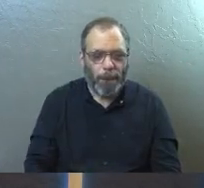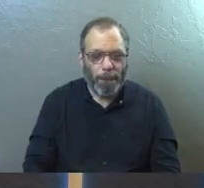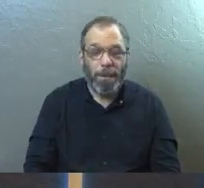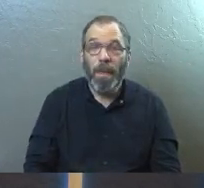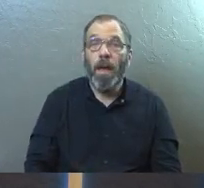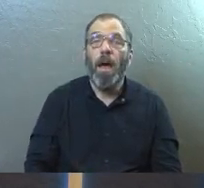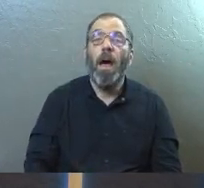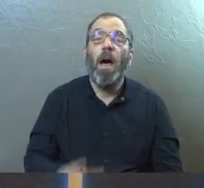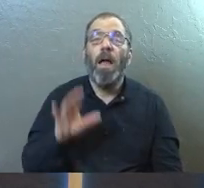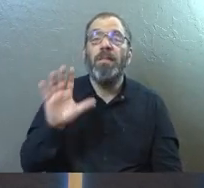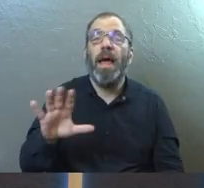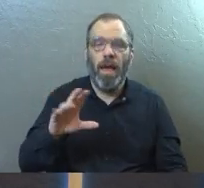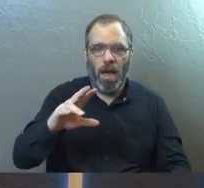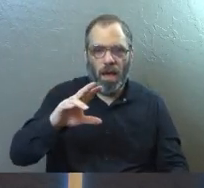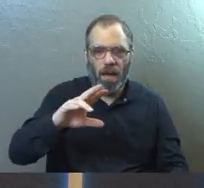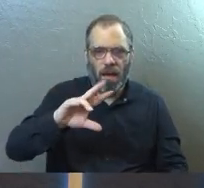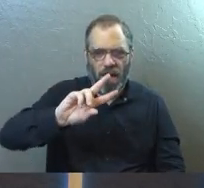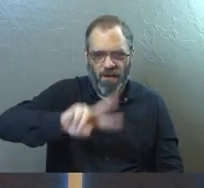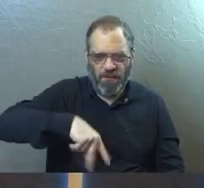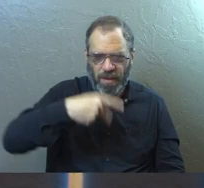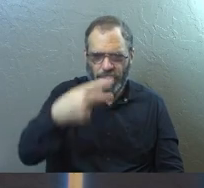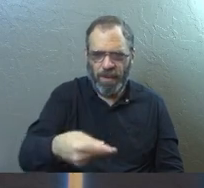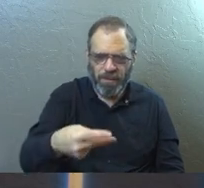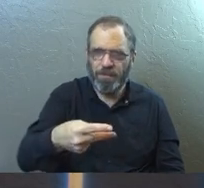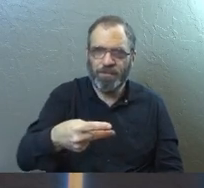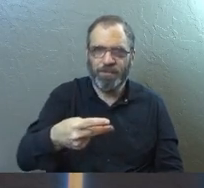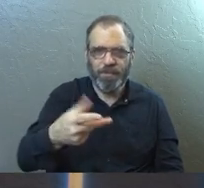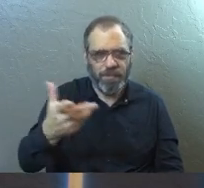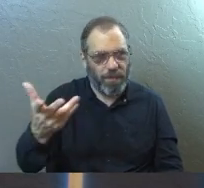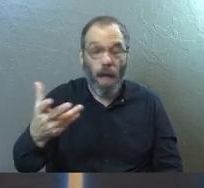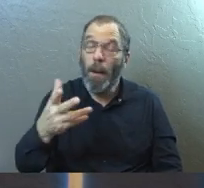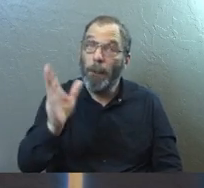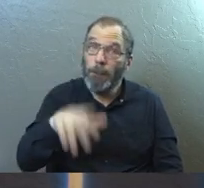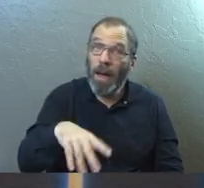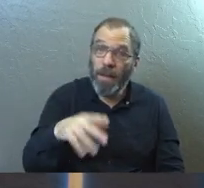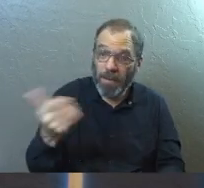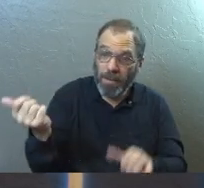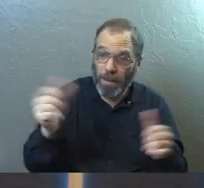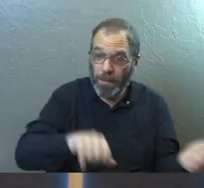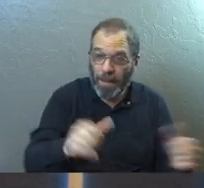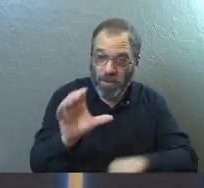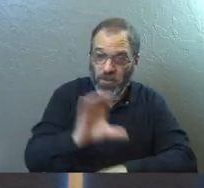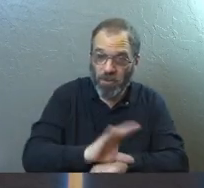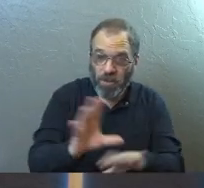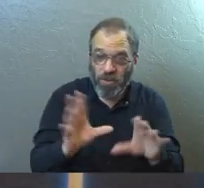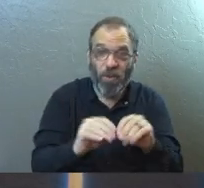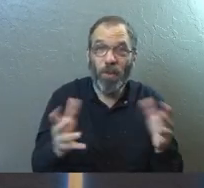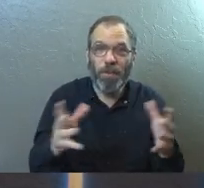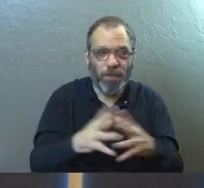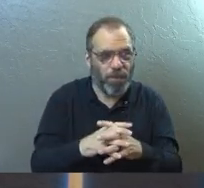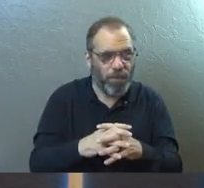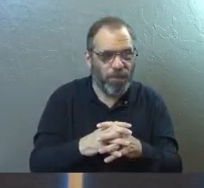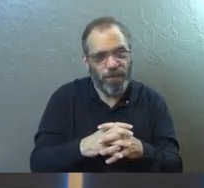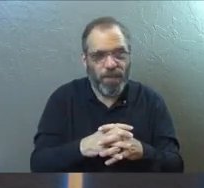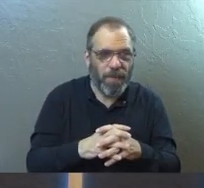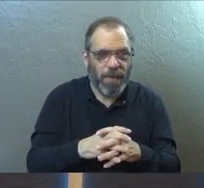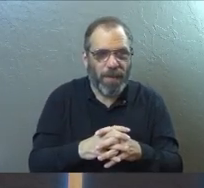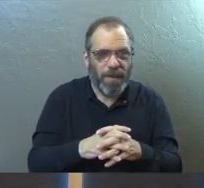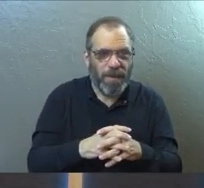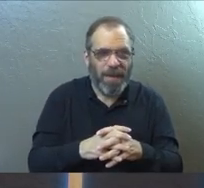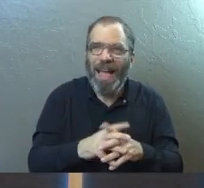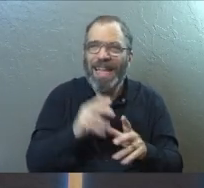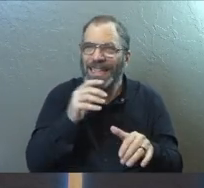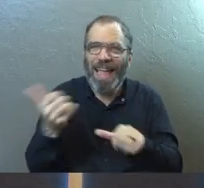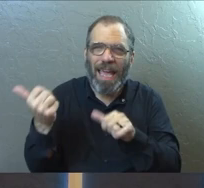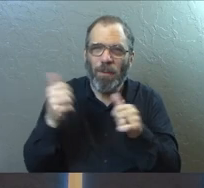They're flipping the script. But you know what was really shocking about the baptism service when you watched it? Was they didn't